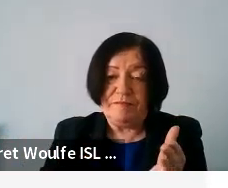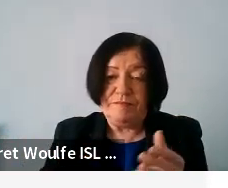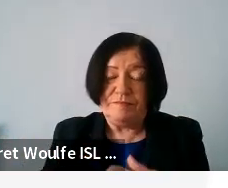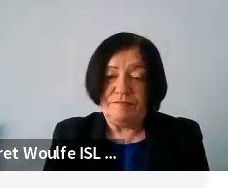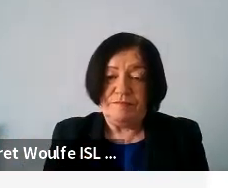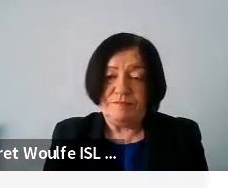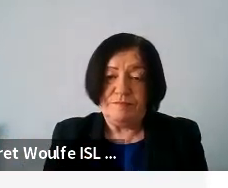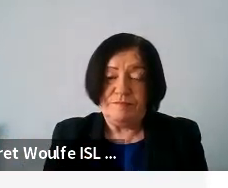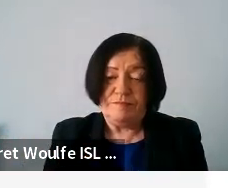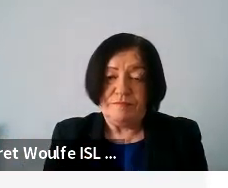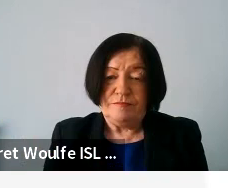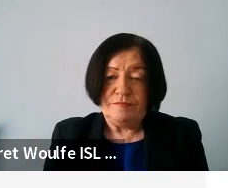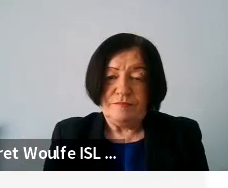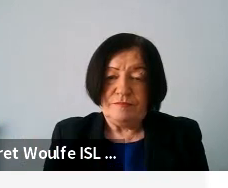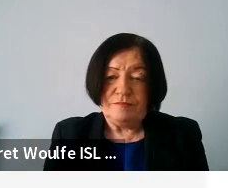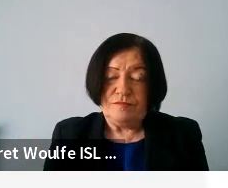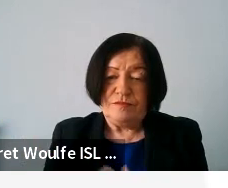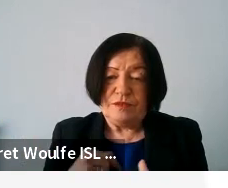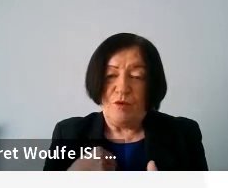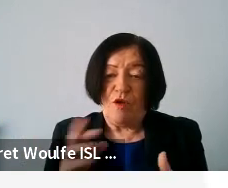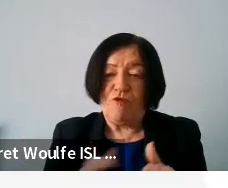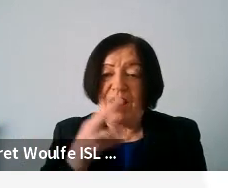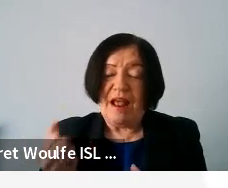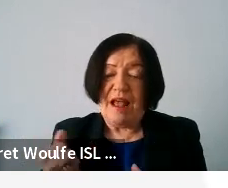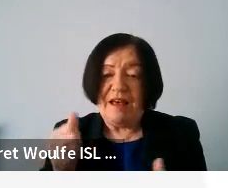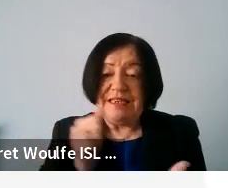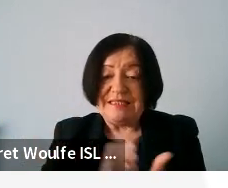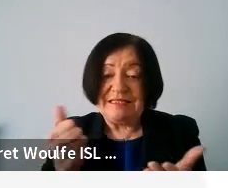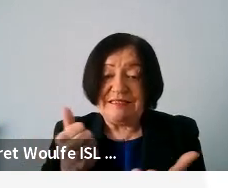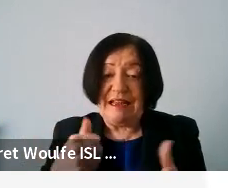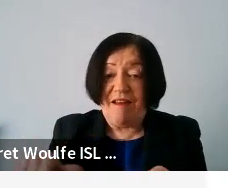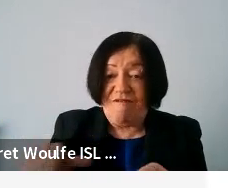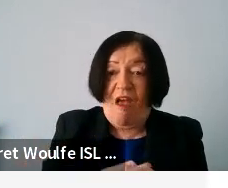we already have 16 contributors.